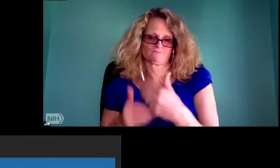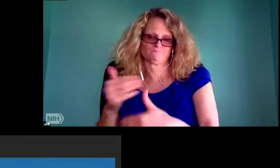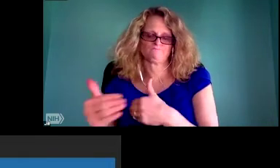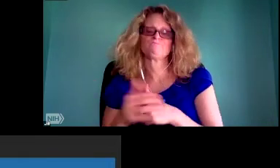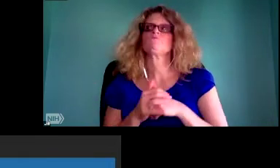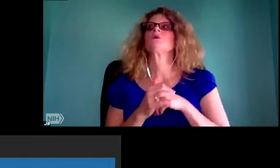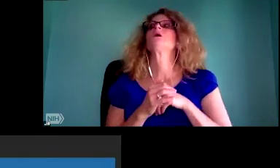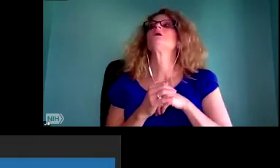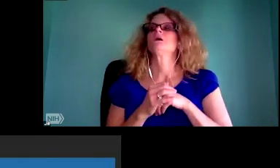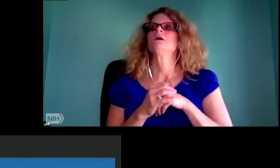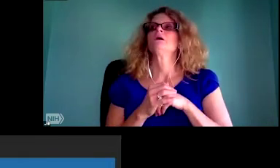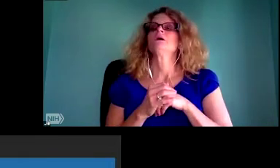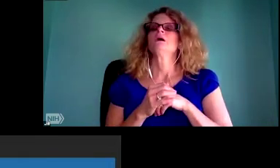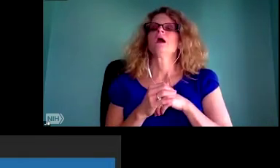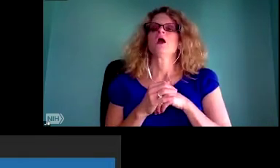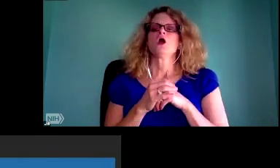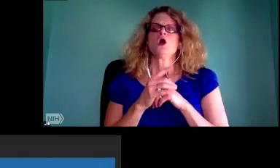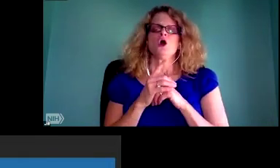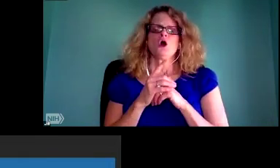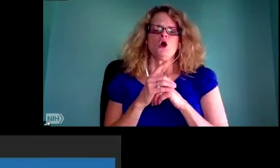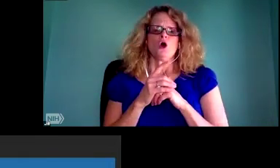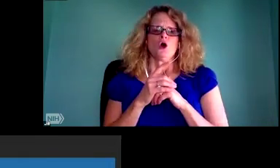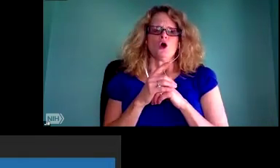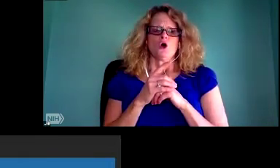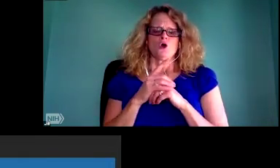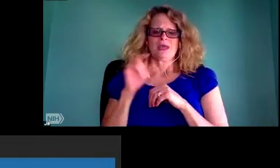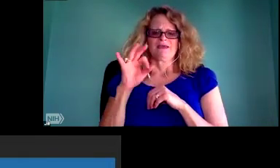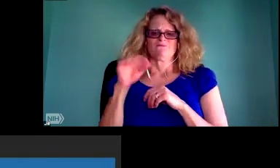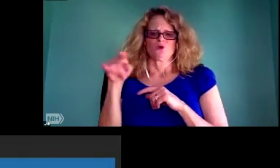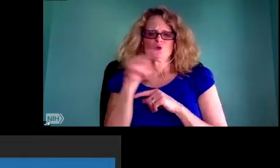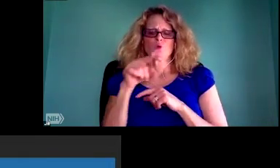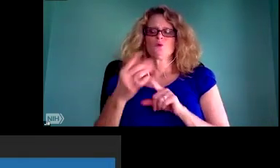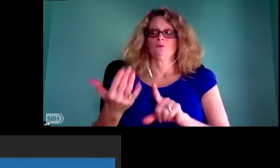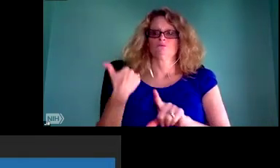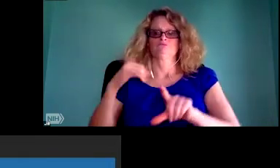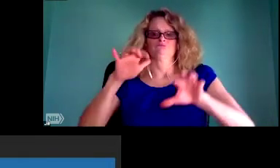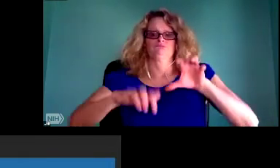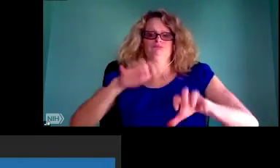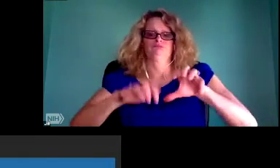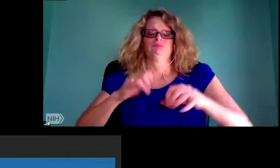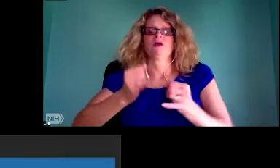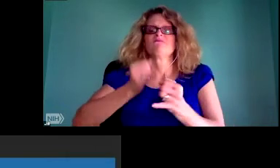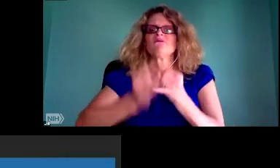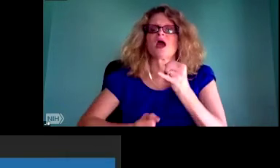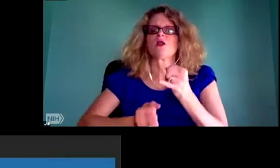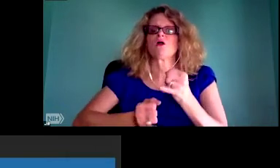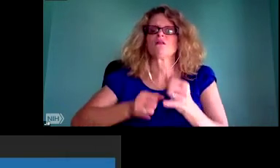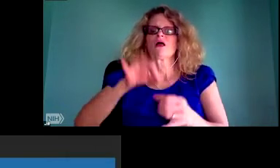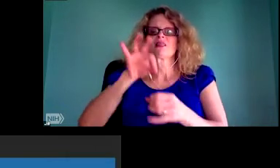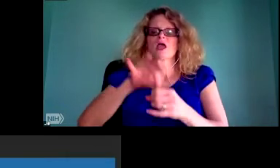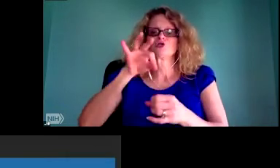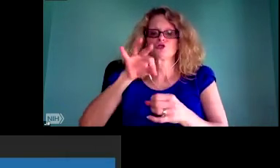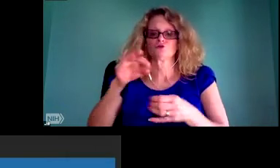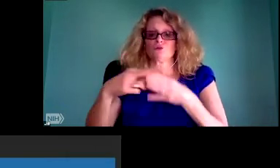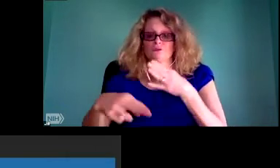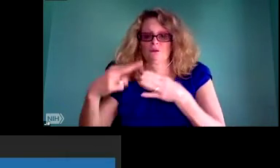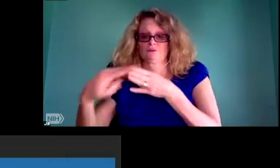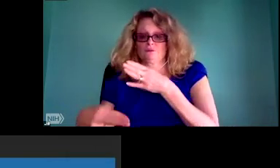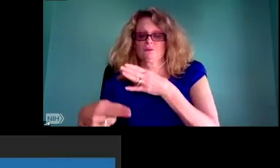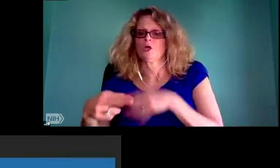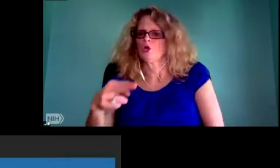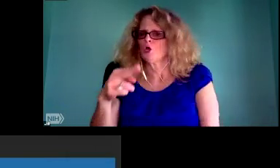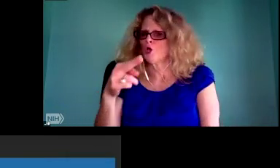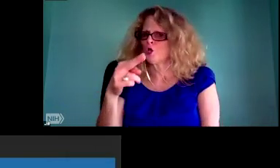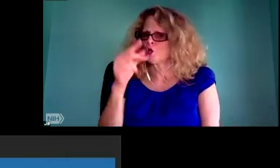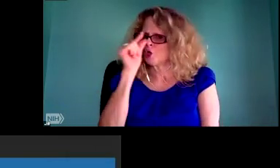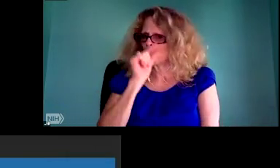that showed kind of inaccurate, completely false information about Donald Trump winning